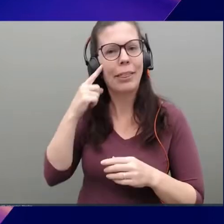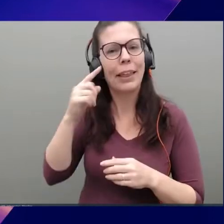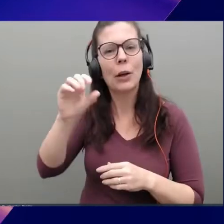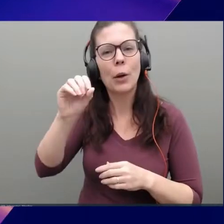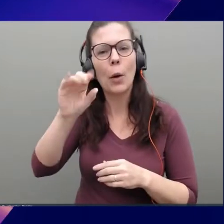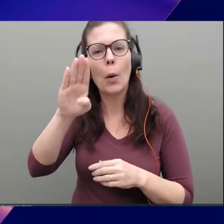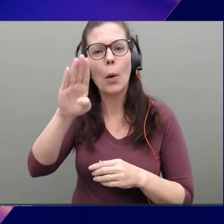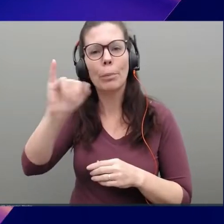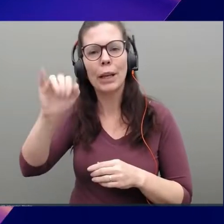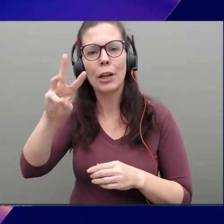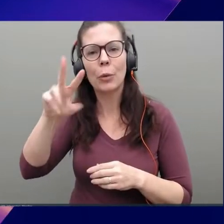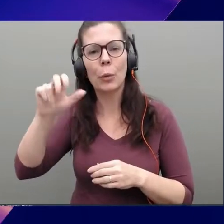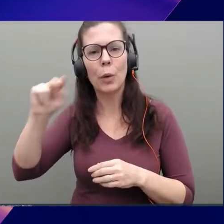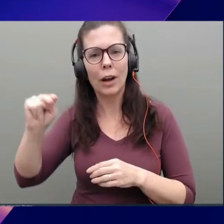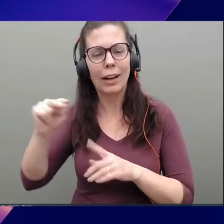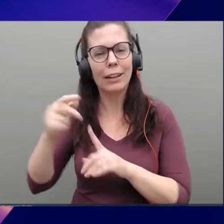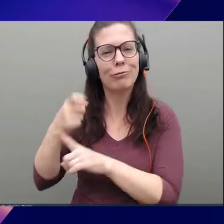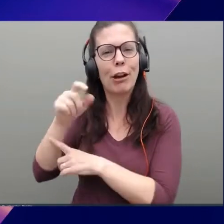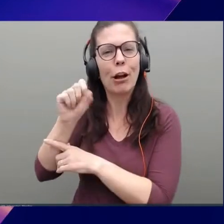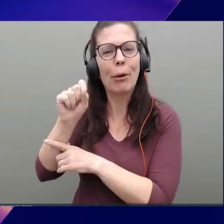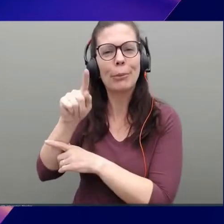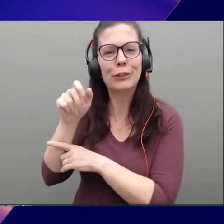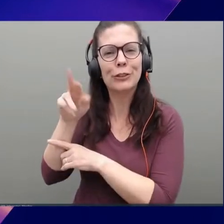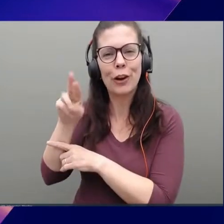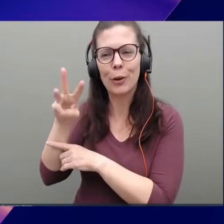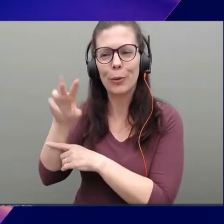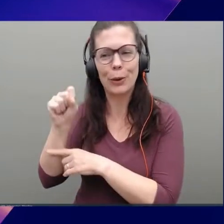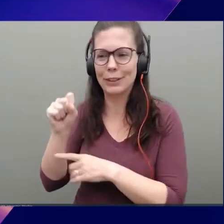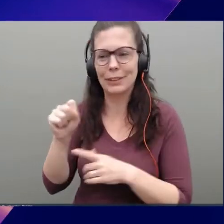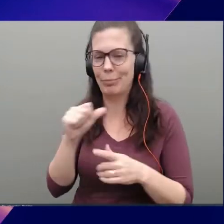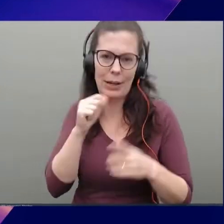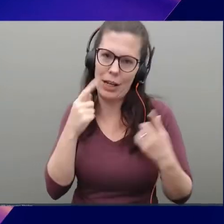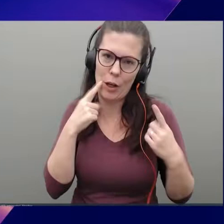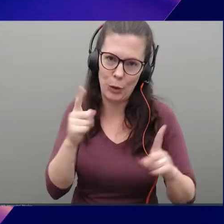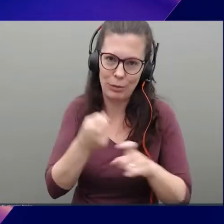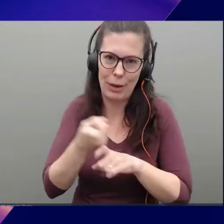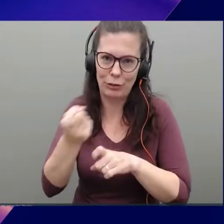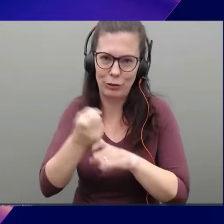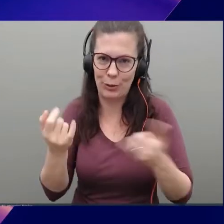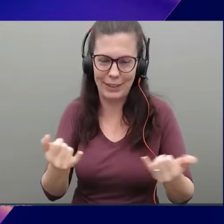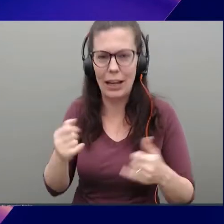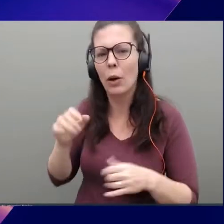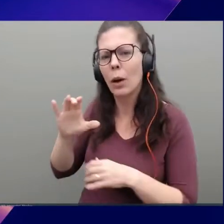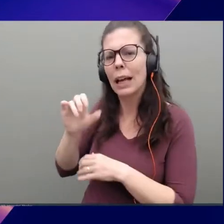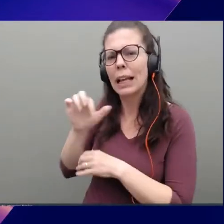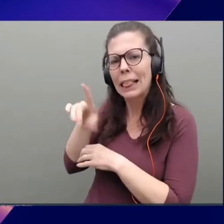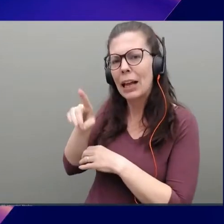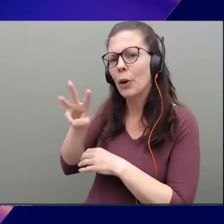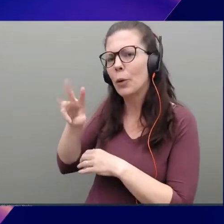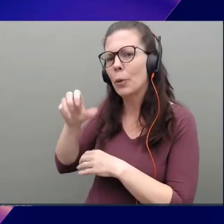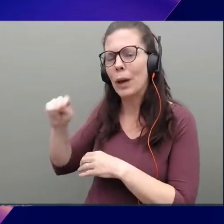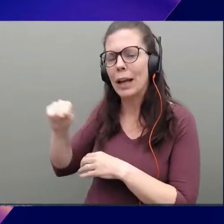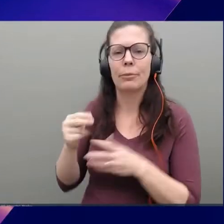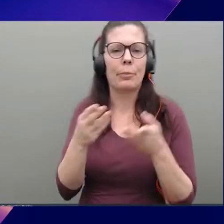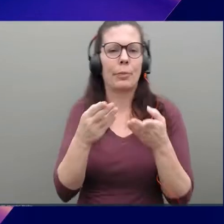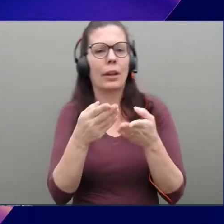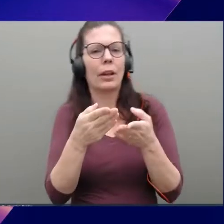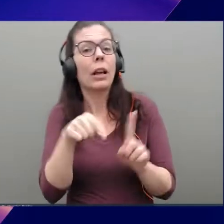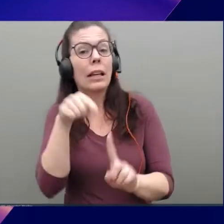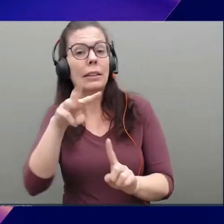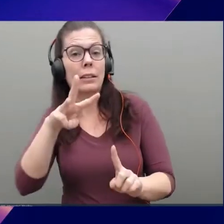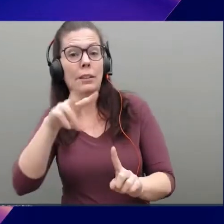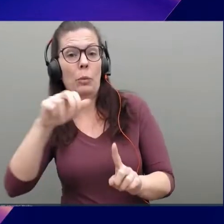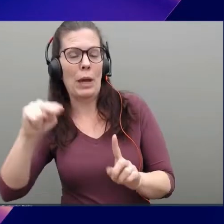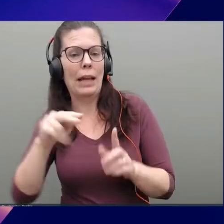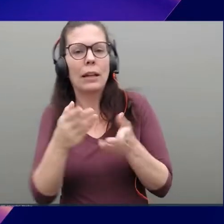Anyways, my jokes aren't going to work now that it's CloudWin. So what is CloudWin? Yeah, so Wide Area Network, for those of you that aren't network nerds